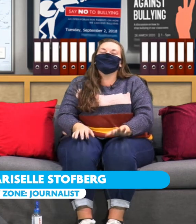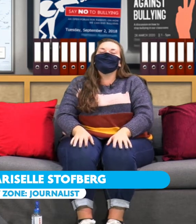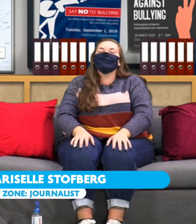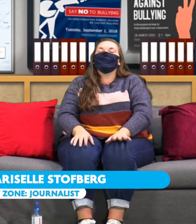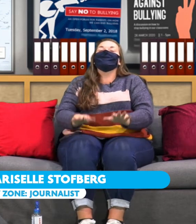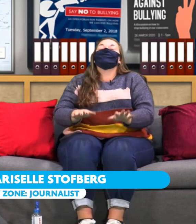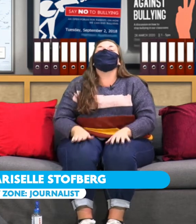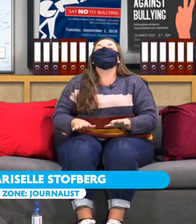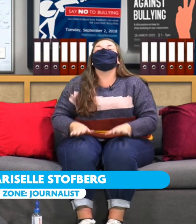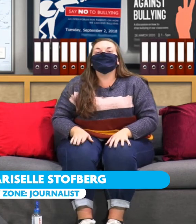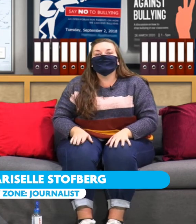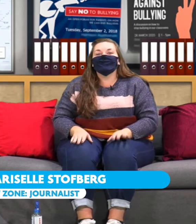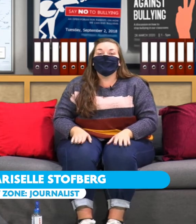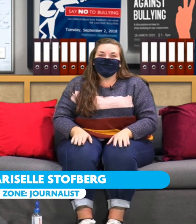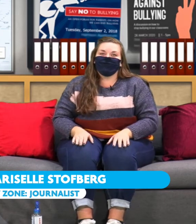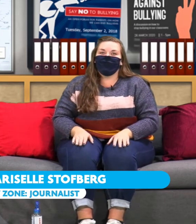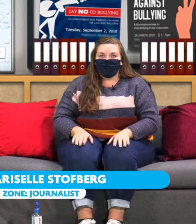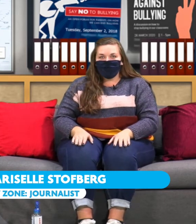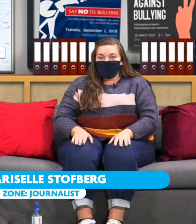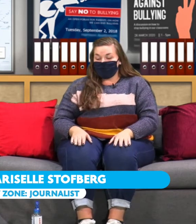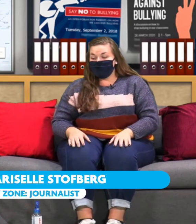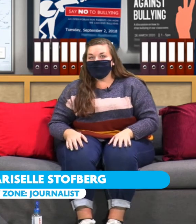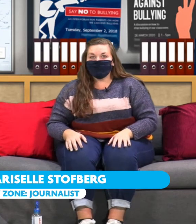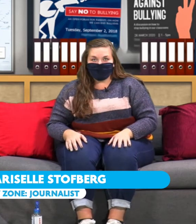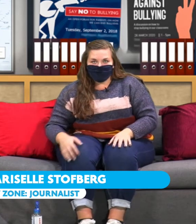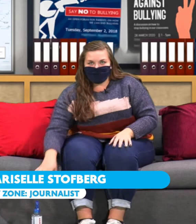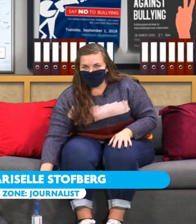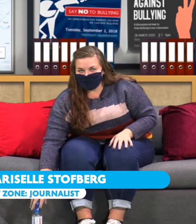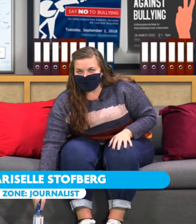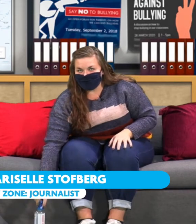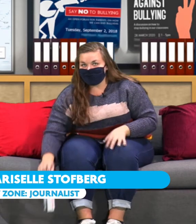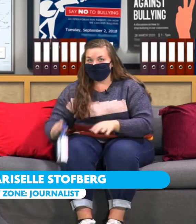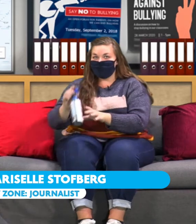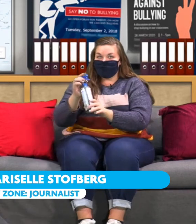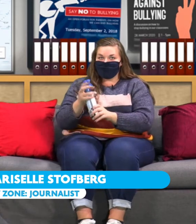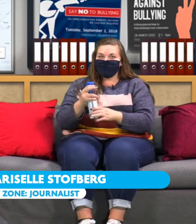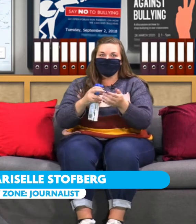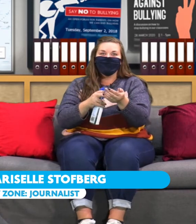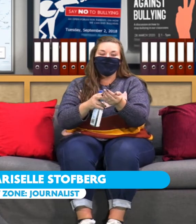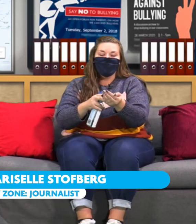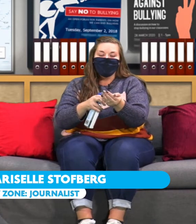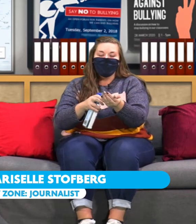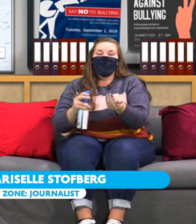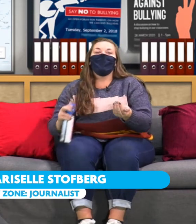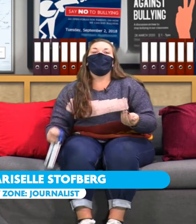we have so many great lessons waiting for you. But first please remember to sanitize your hands